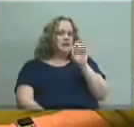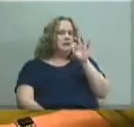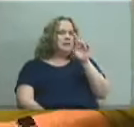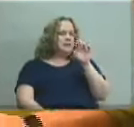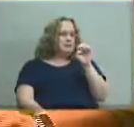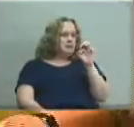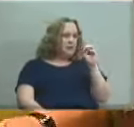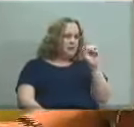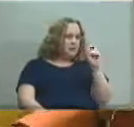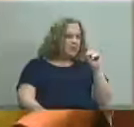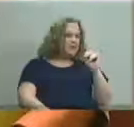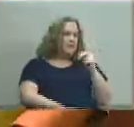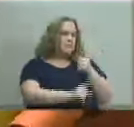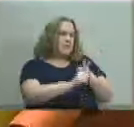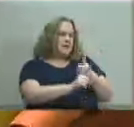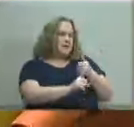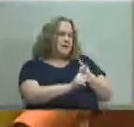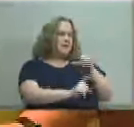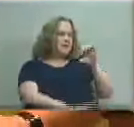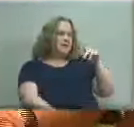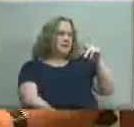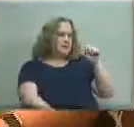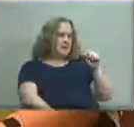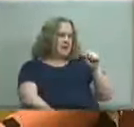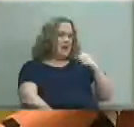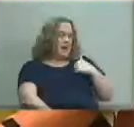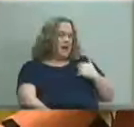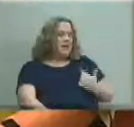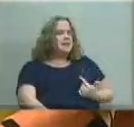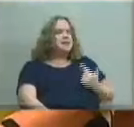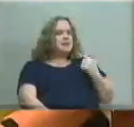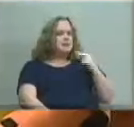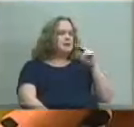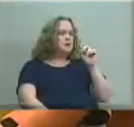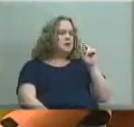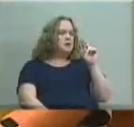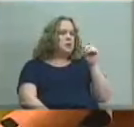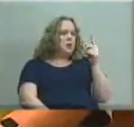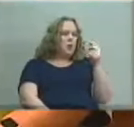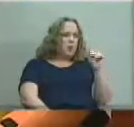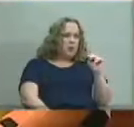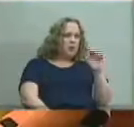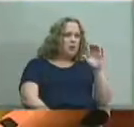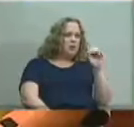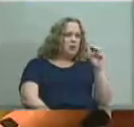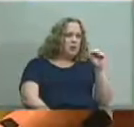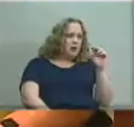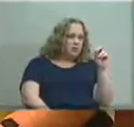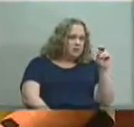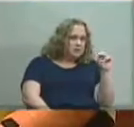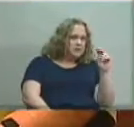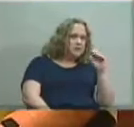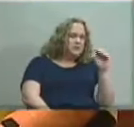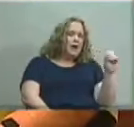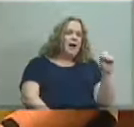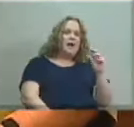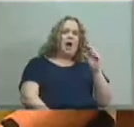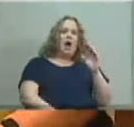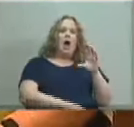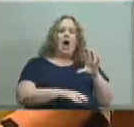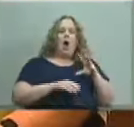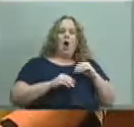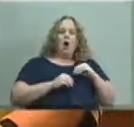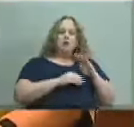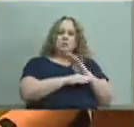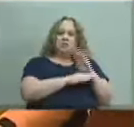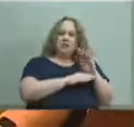I'm a resident of Norton Commons and I'm also a business owner I've lived there